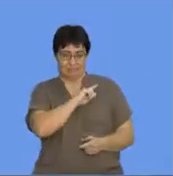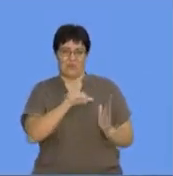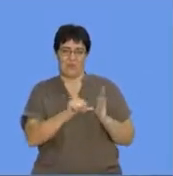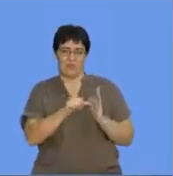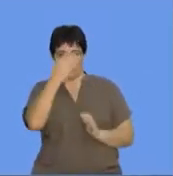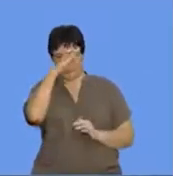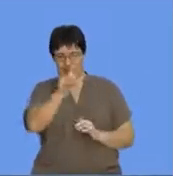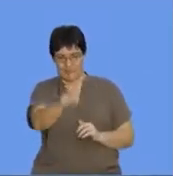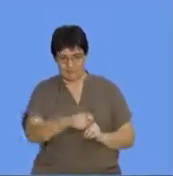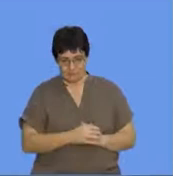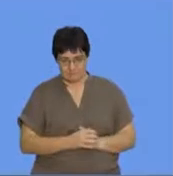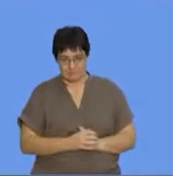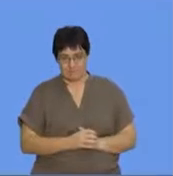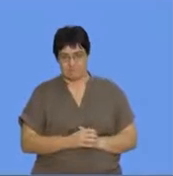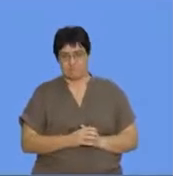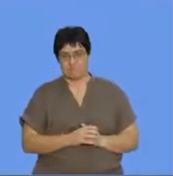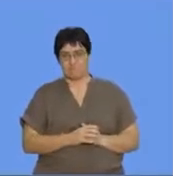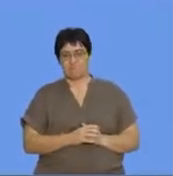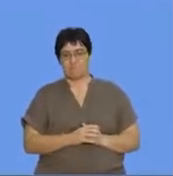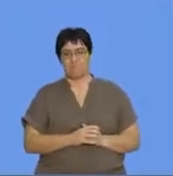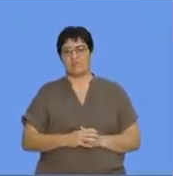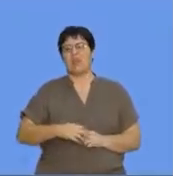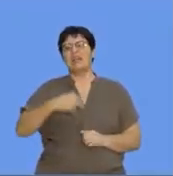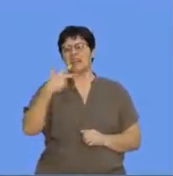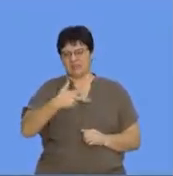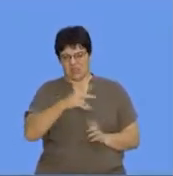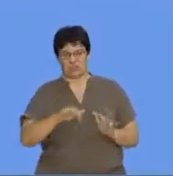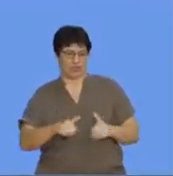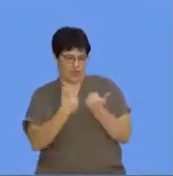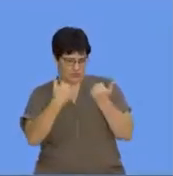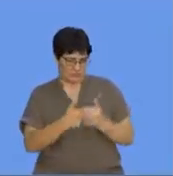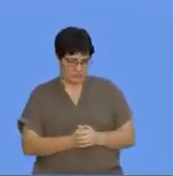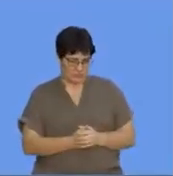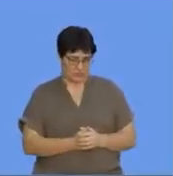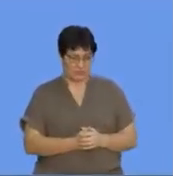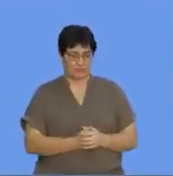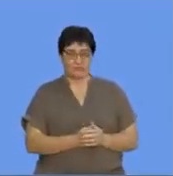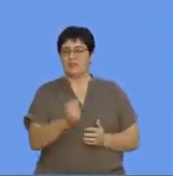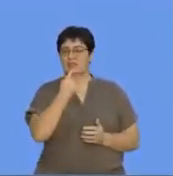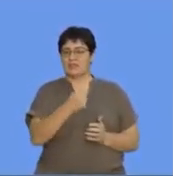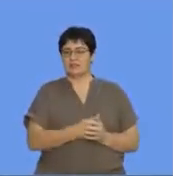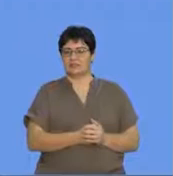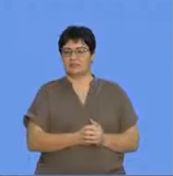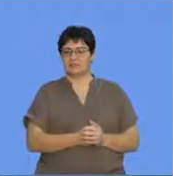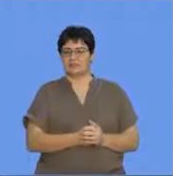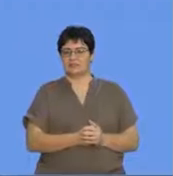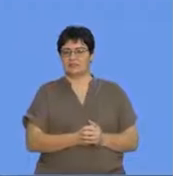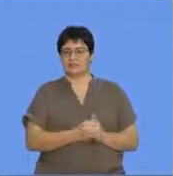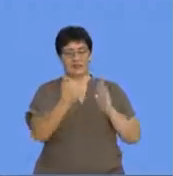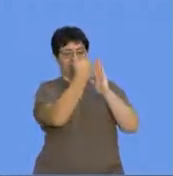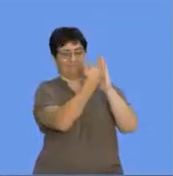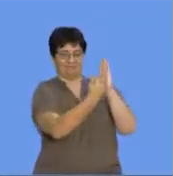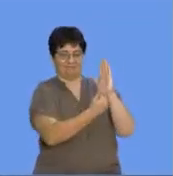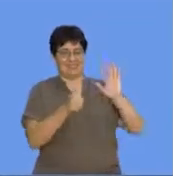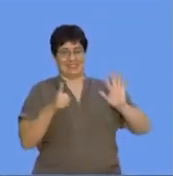Right. OK. So it's a classification challenge, as I've put it out there. It says here is a list of six